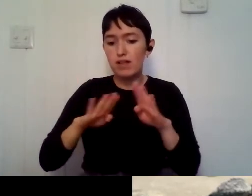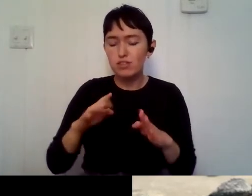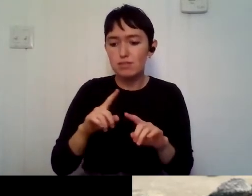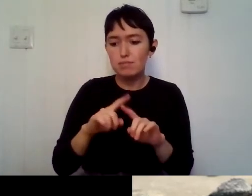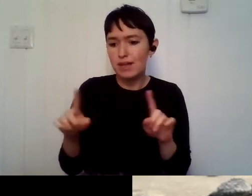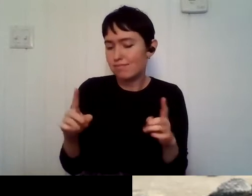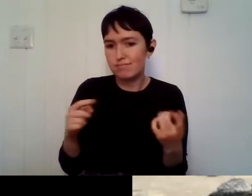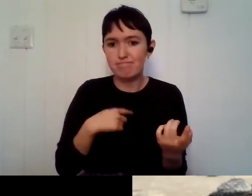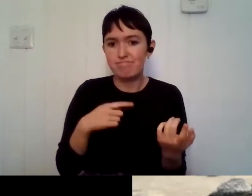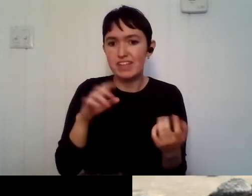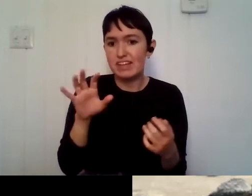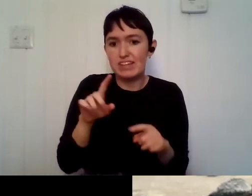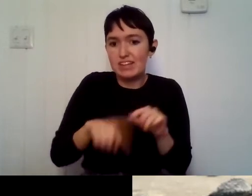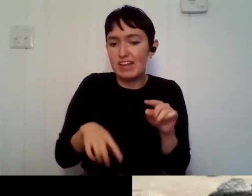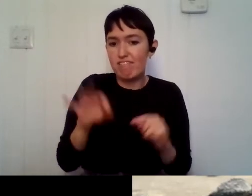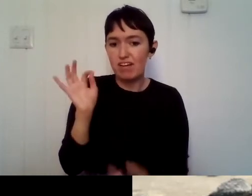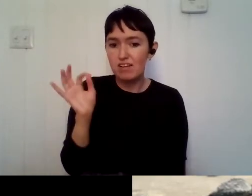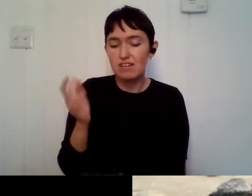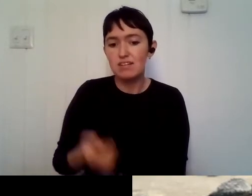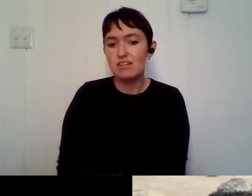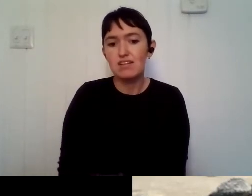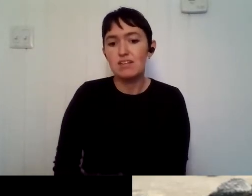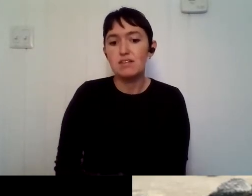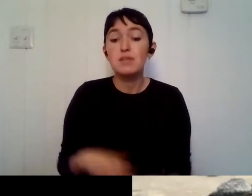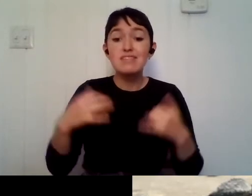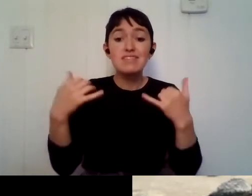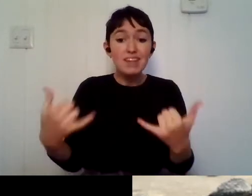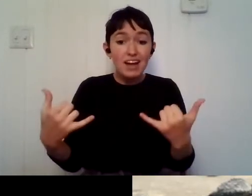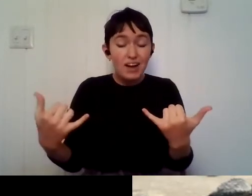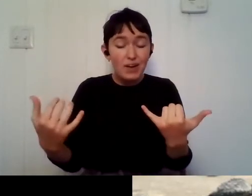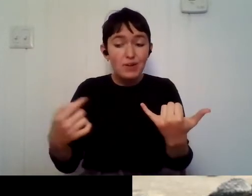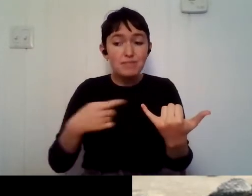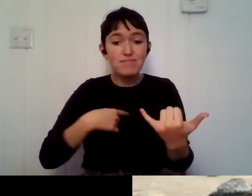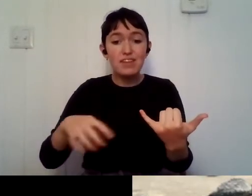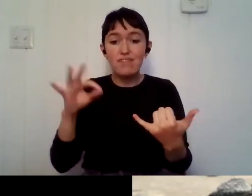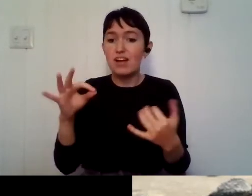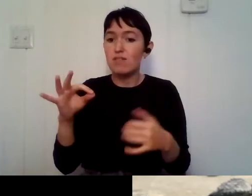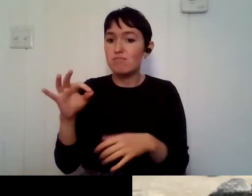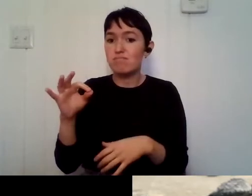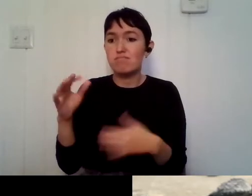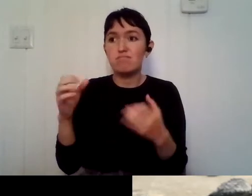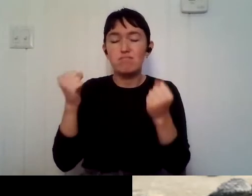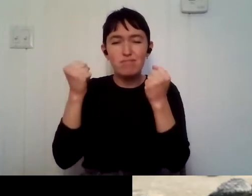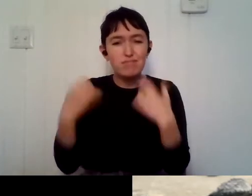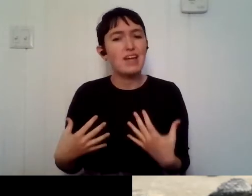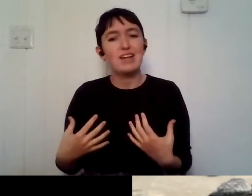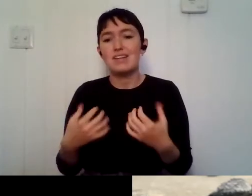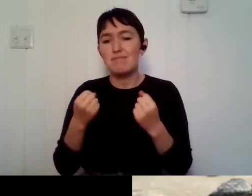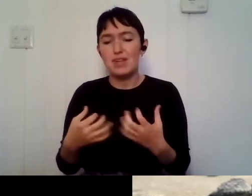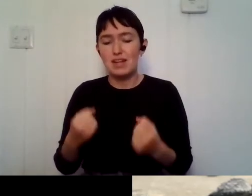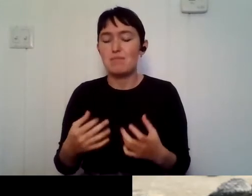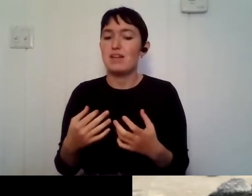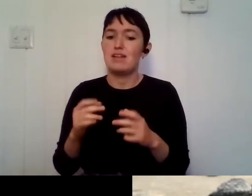find them. And through that, found like hundreds of other black and people of color scientists. And then like,